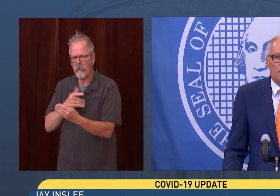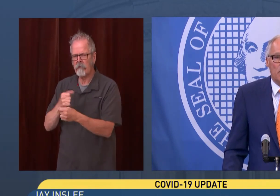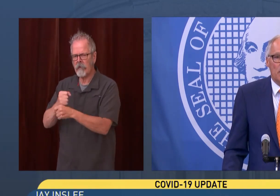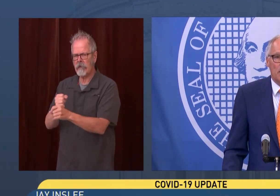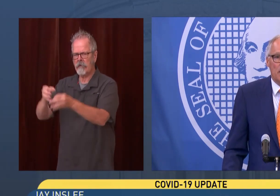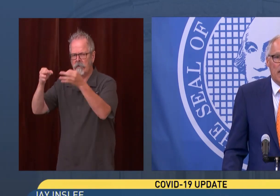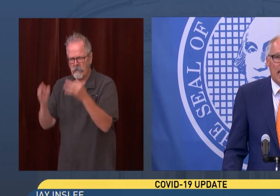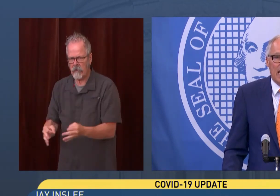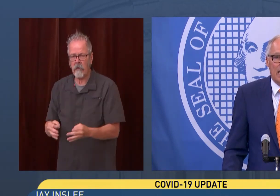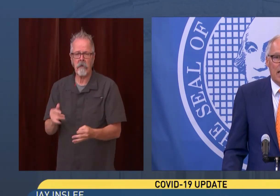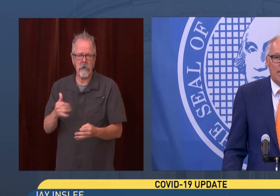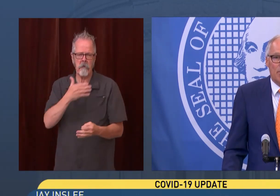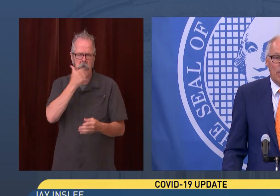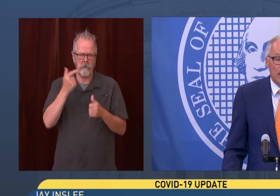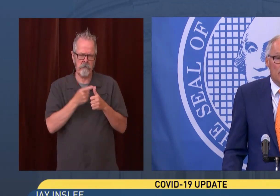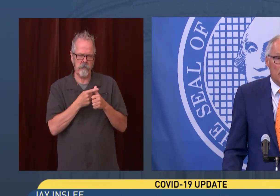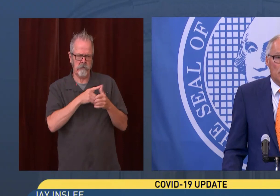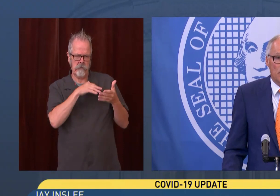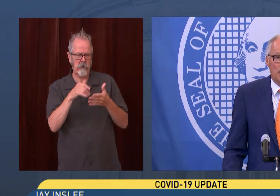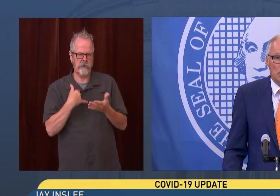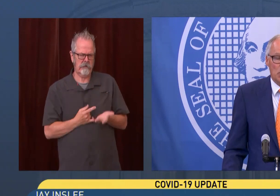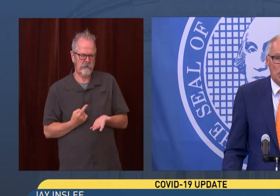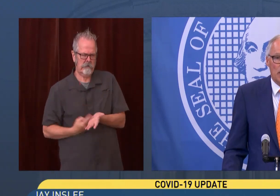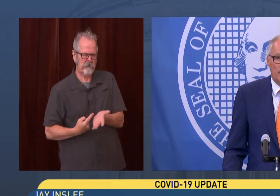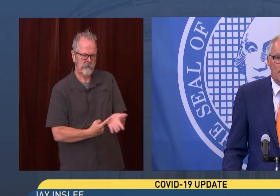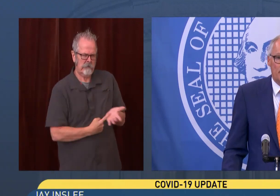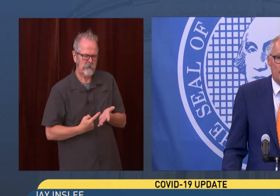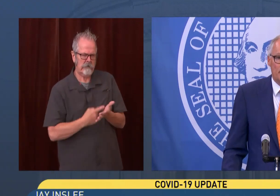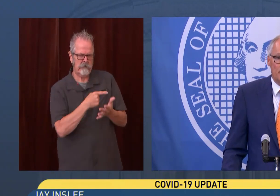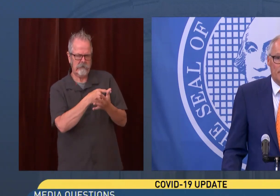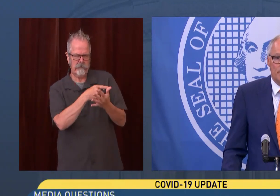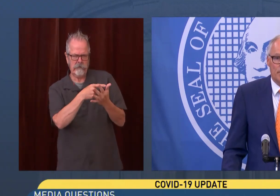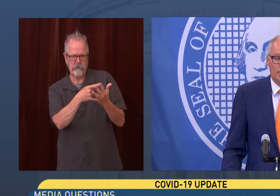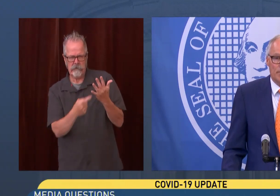measures and, uh, we need to make sure that they succeed.